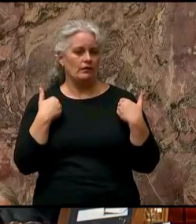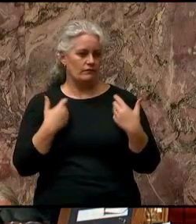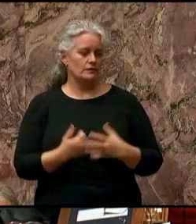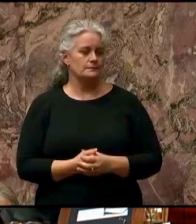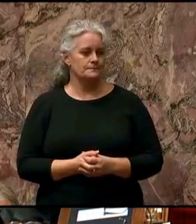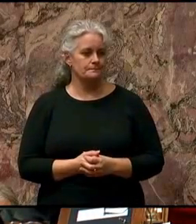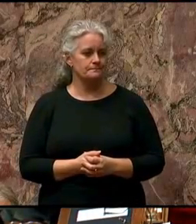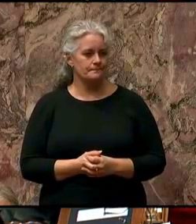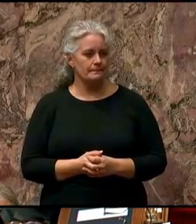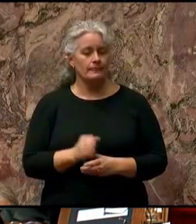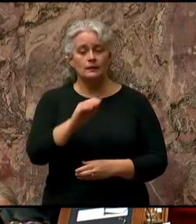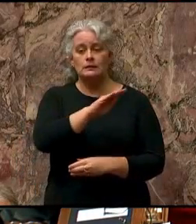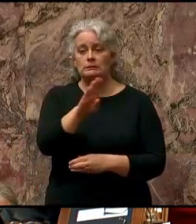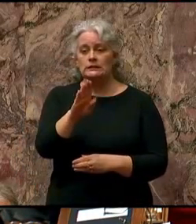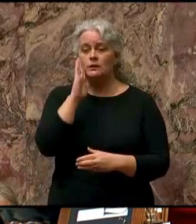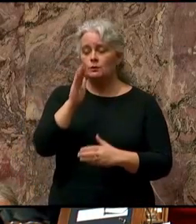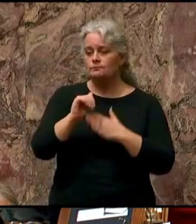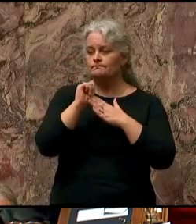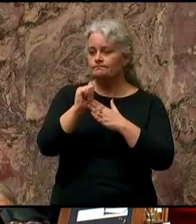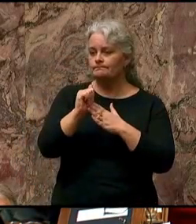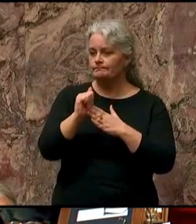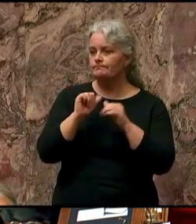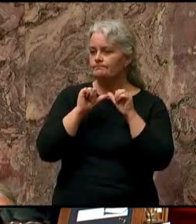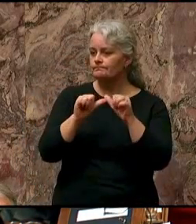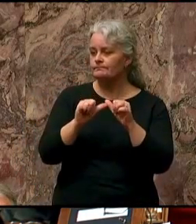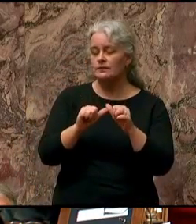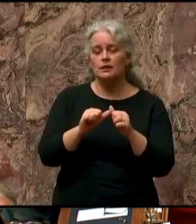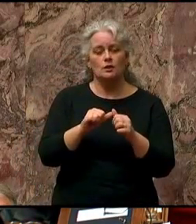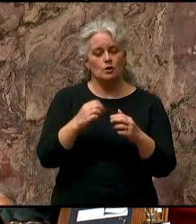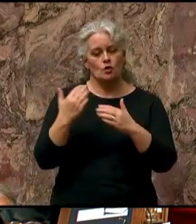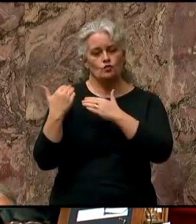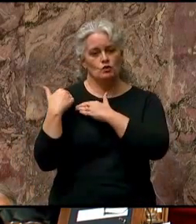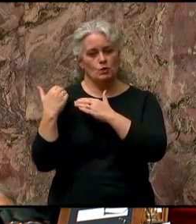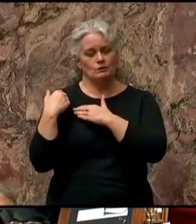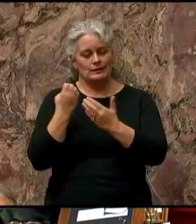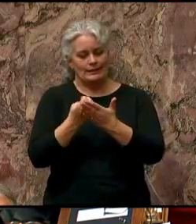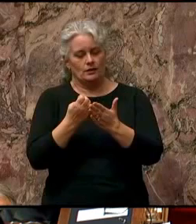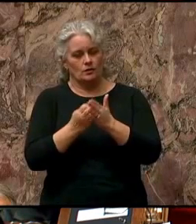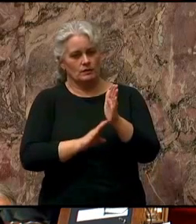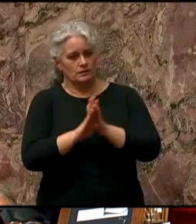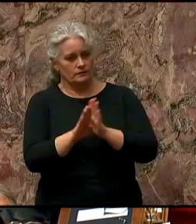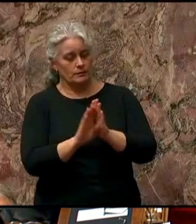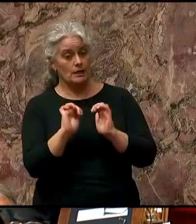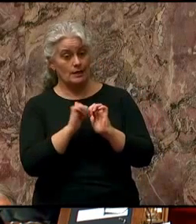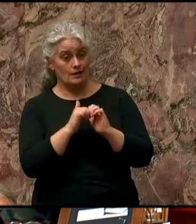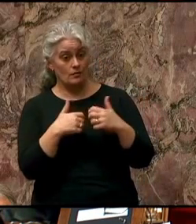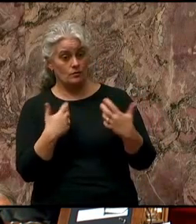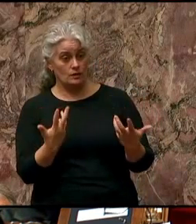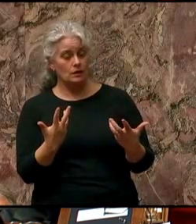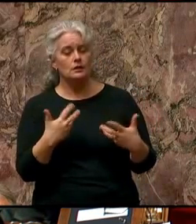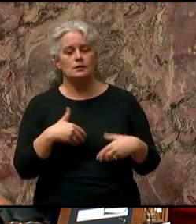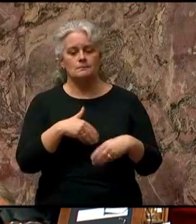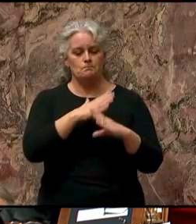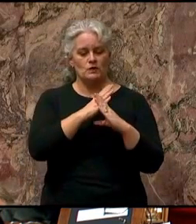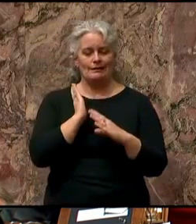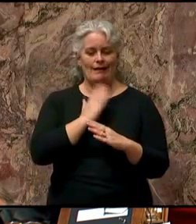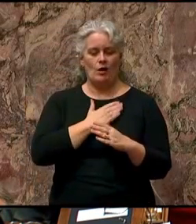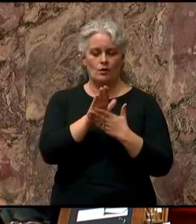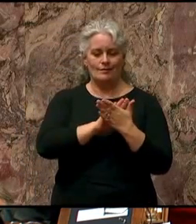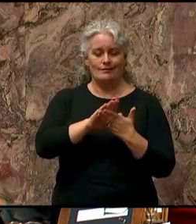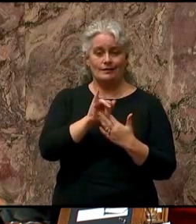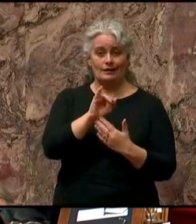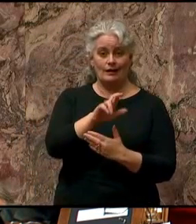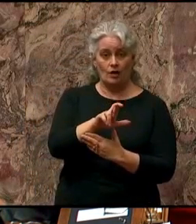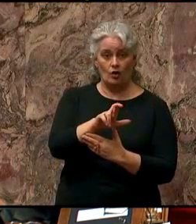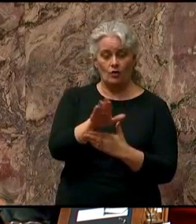BC will continue to lead on responsible economic development by continuing to protect our clean air,